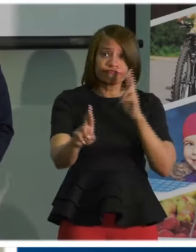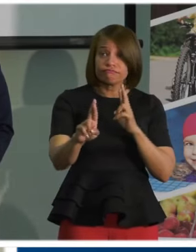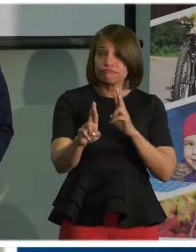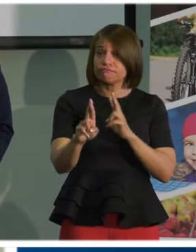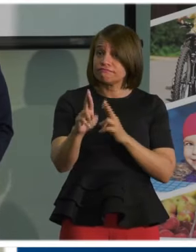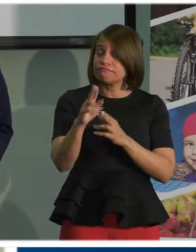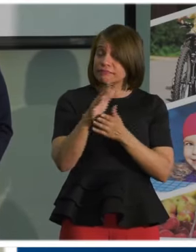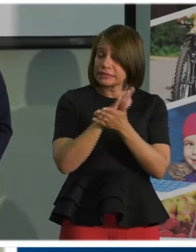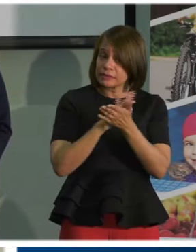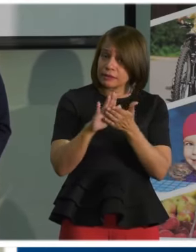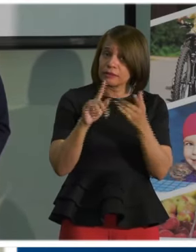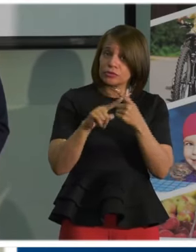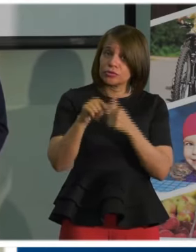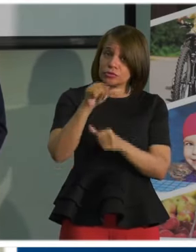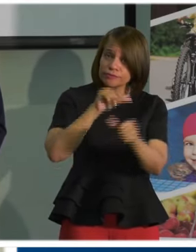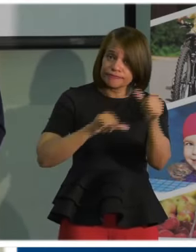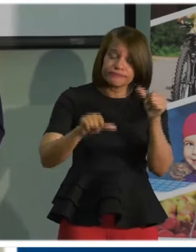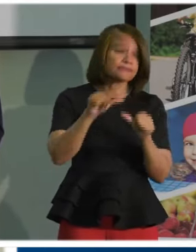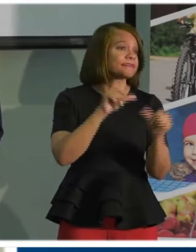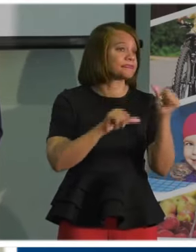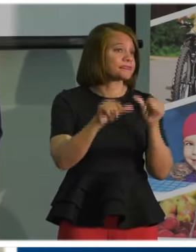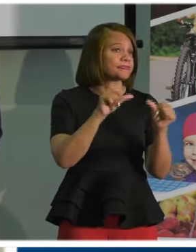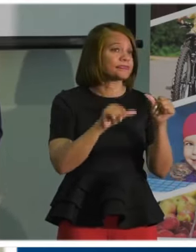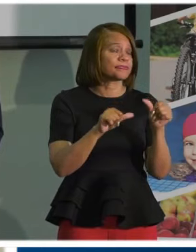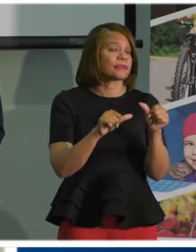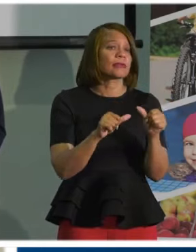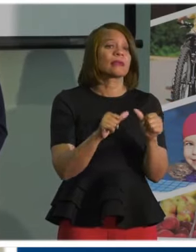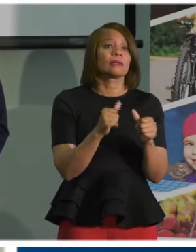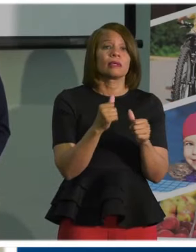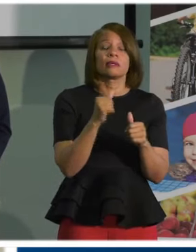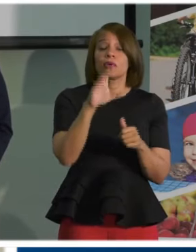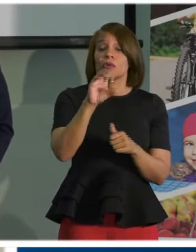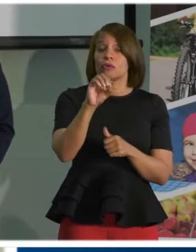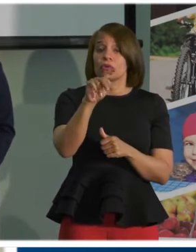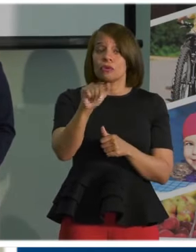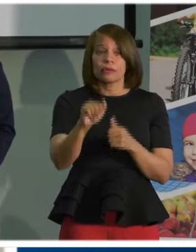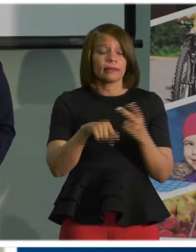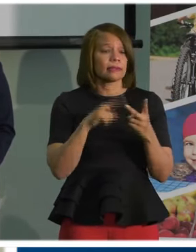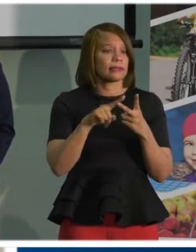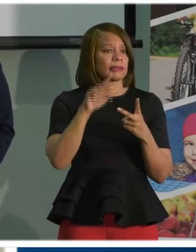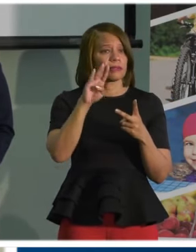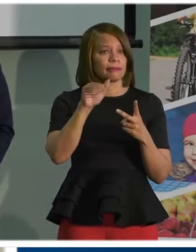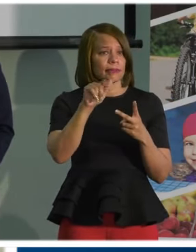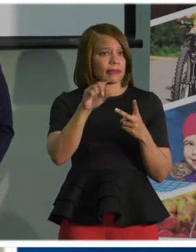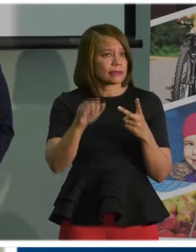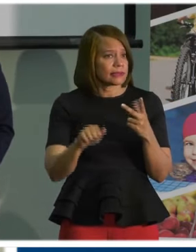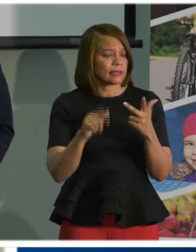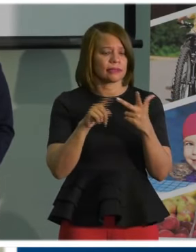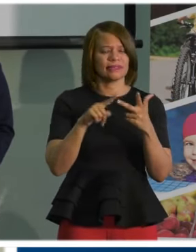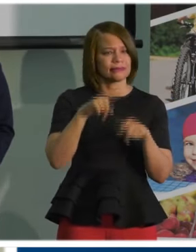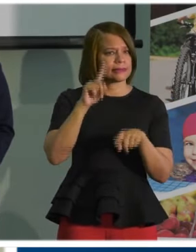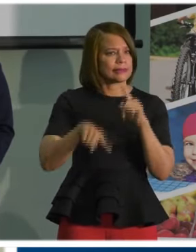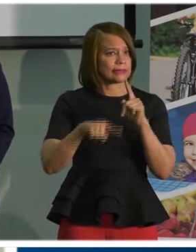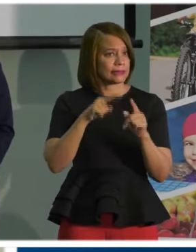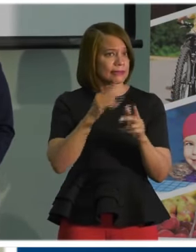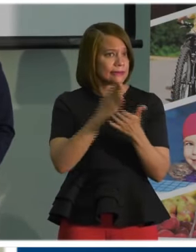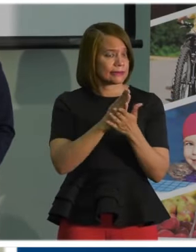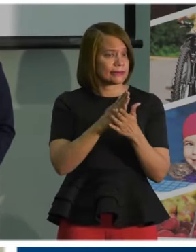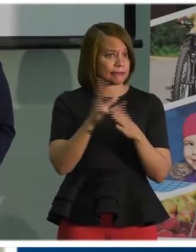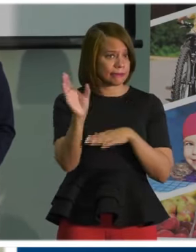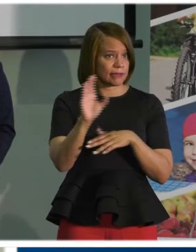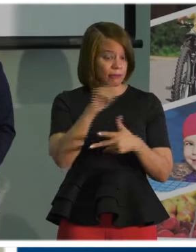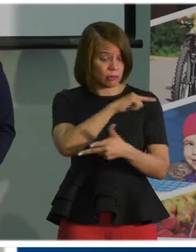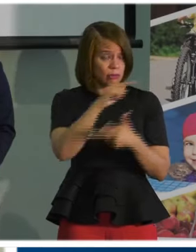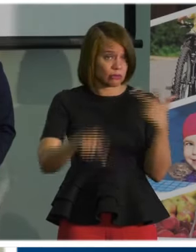towards others. With the help of CODA, BASA, and Can't Stop Columbus, the city